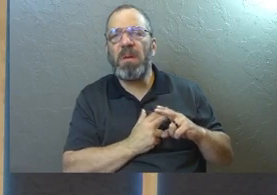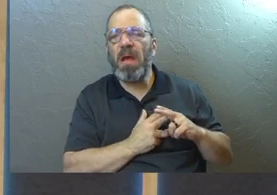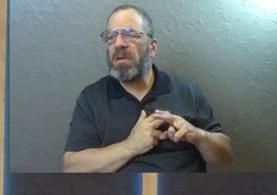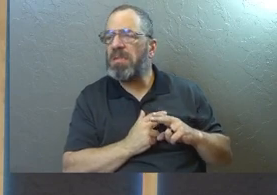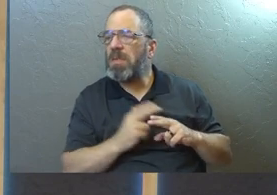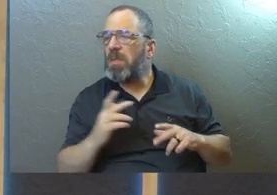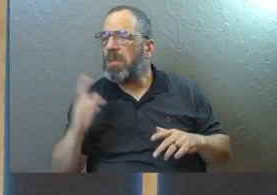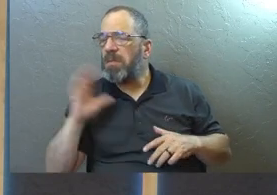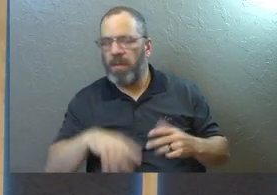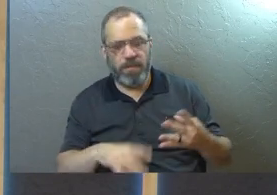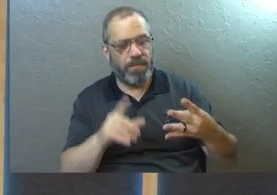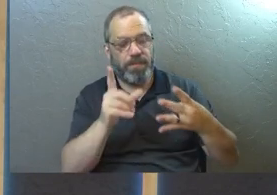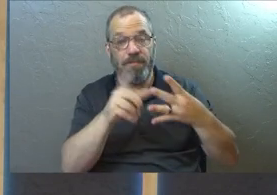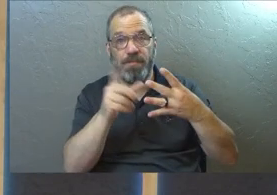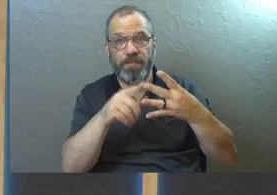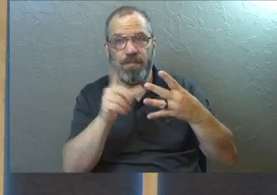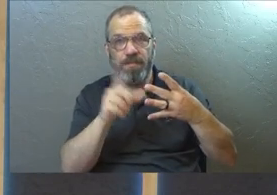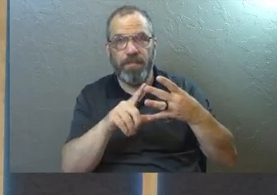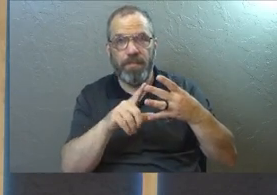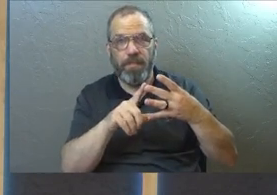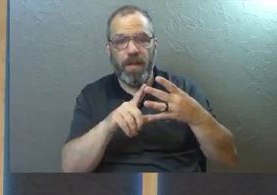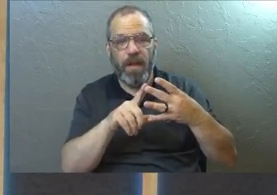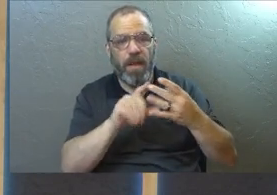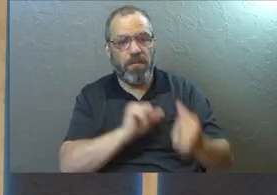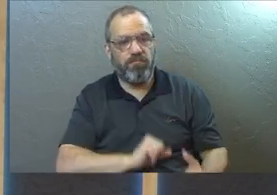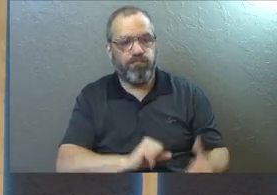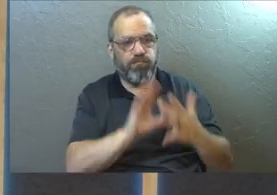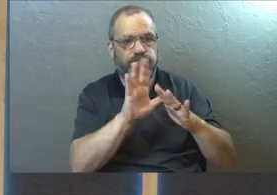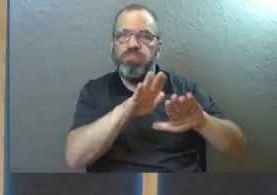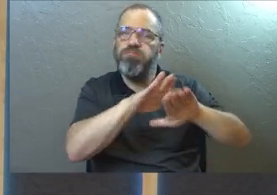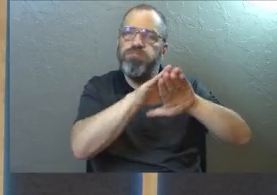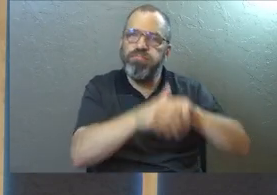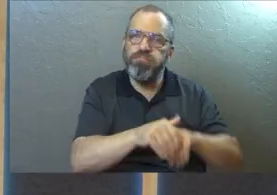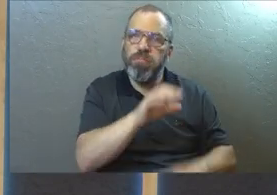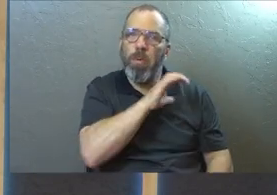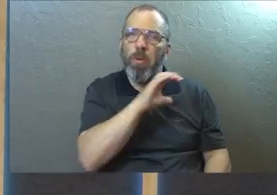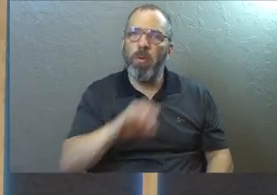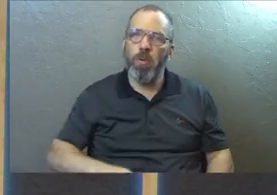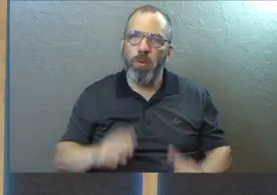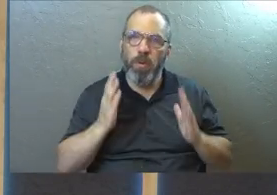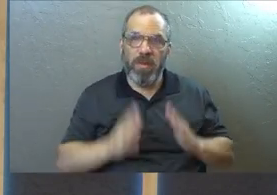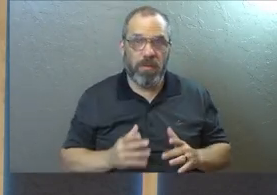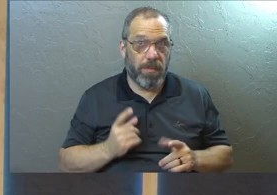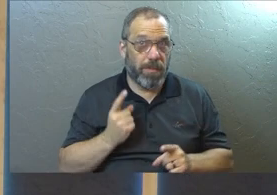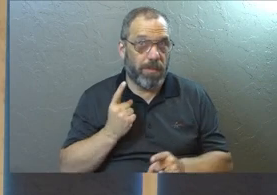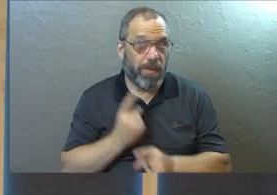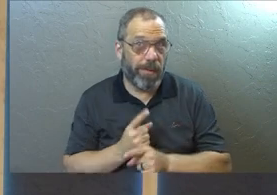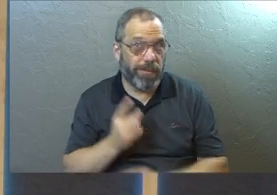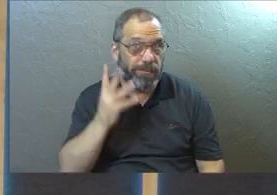rediscover. Next one was I faced the hypocrisy in the ugliness of Christians. Ever been there?